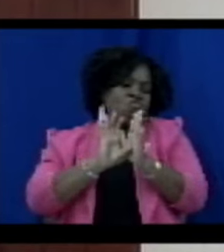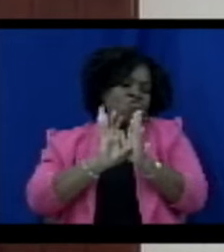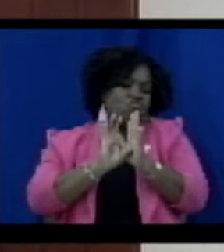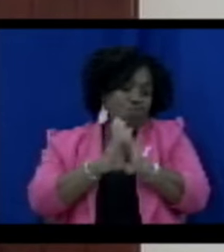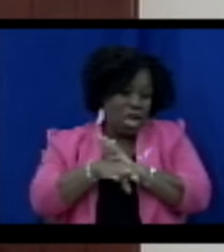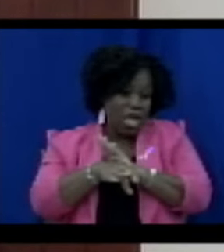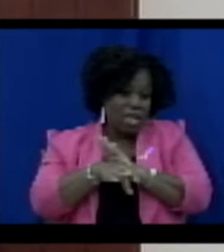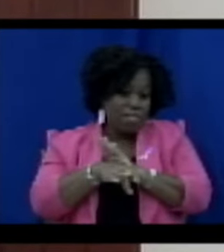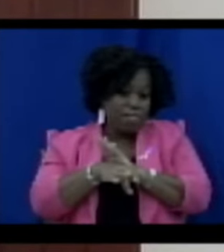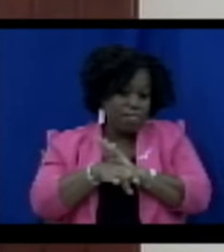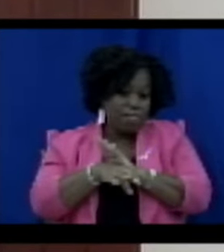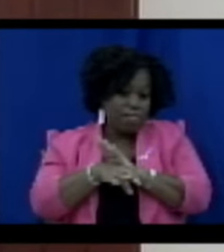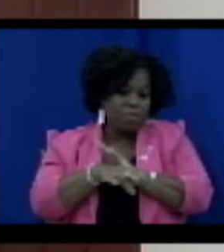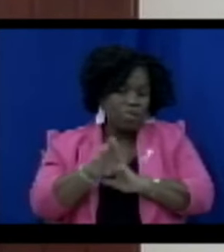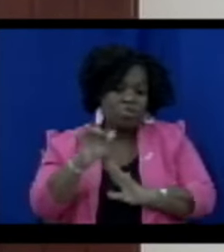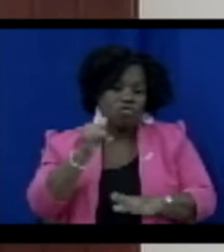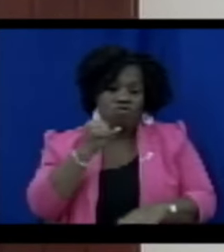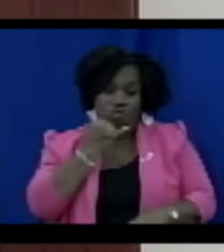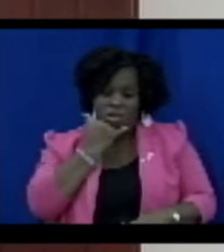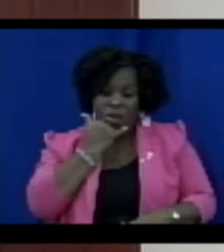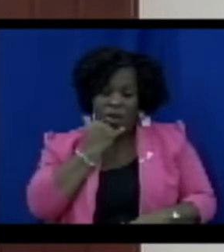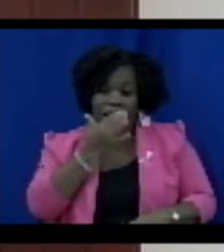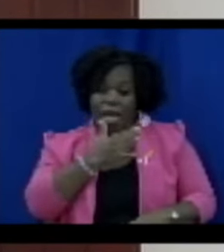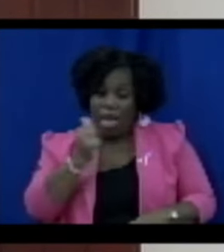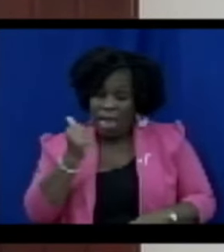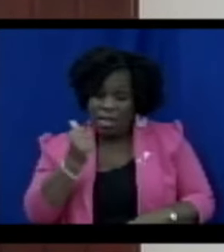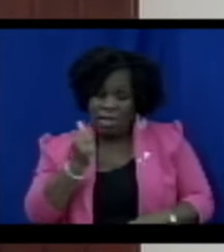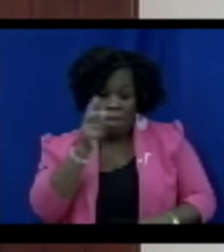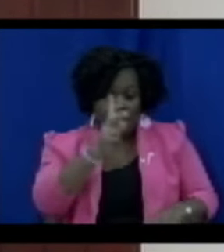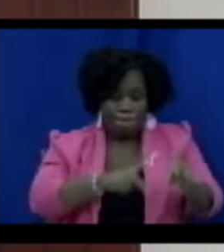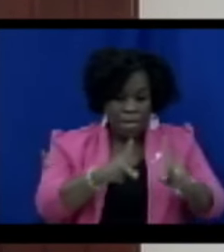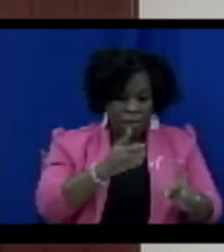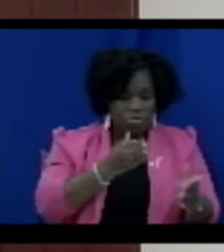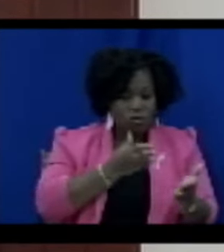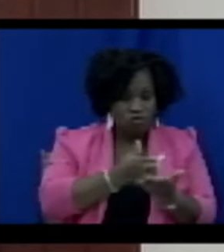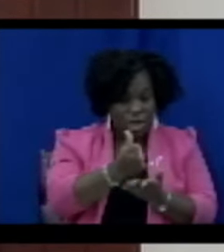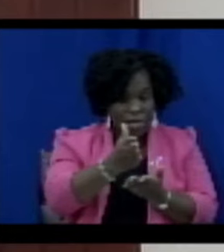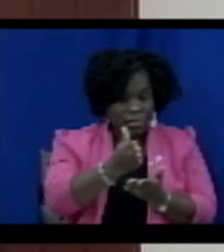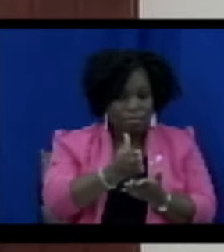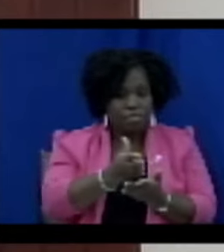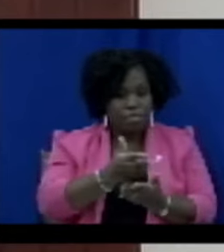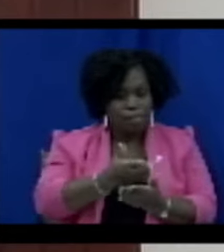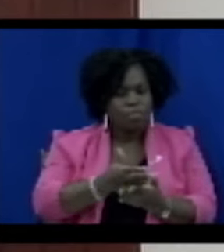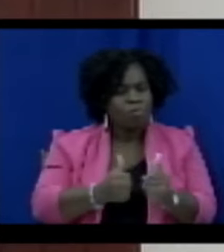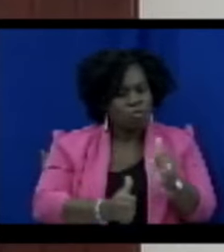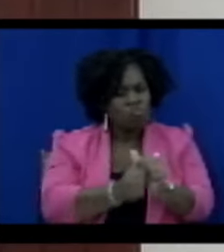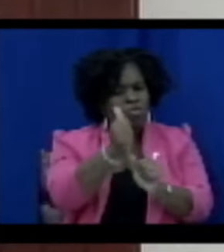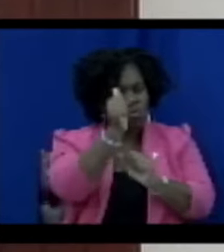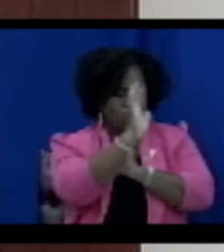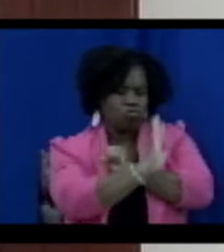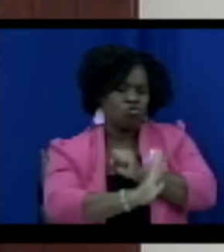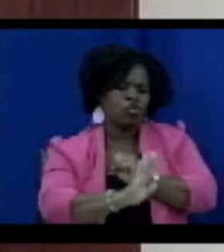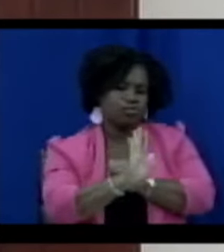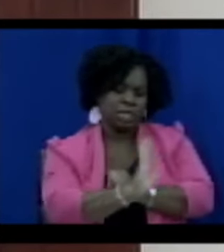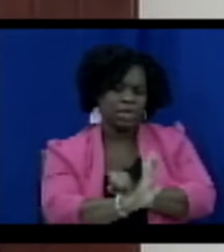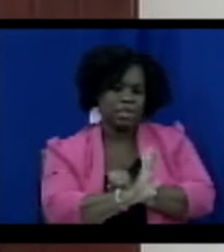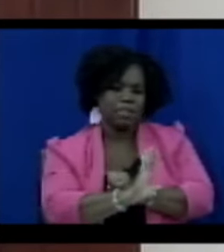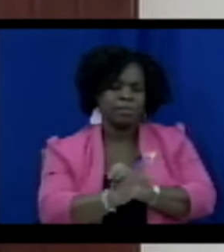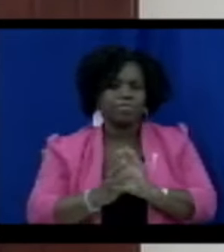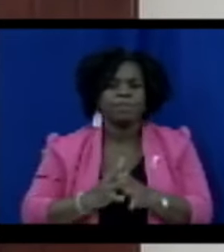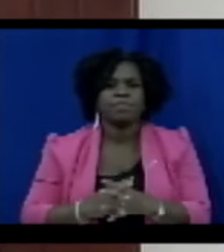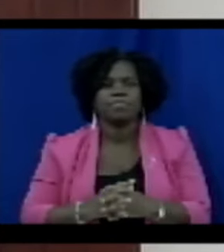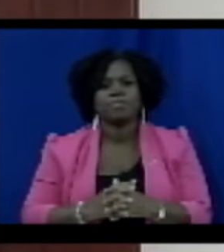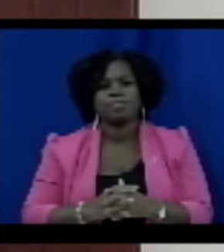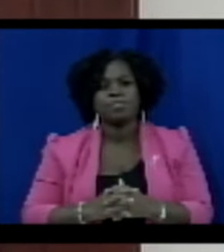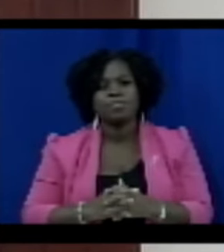and that the rights of the innocent will always be protected. In doing so, we stand united in our commitment to a safer